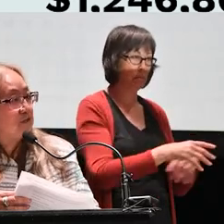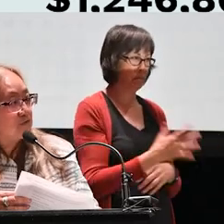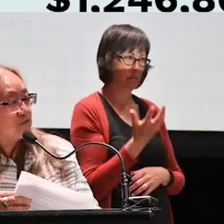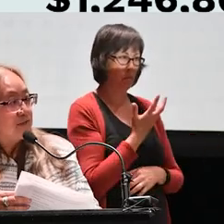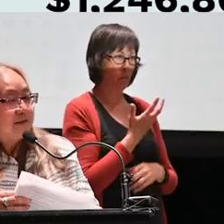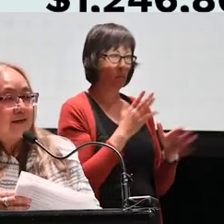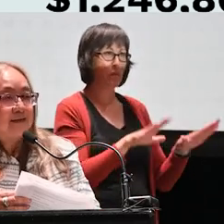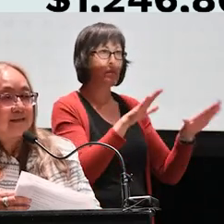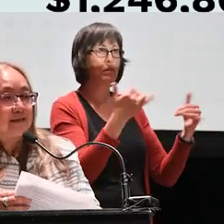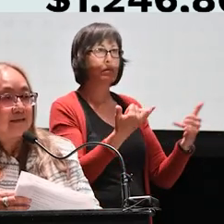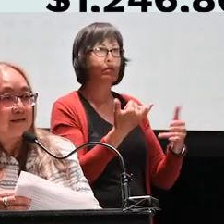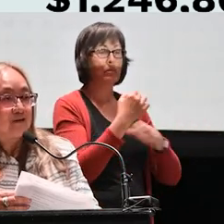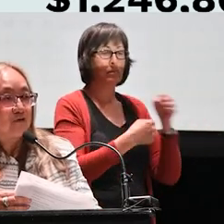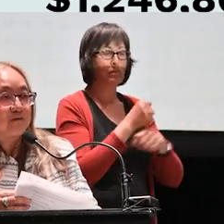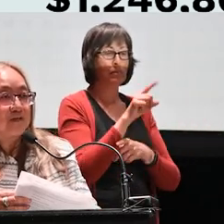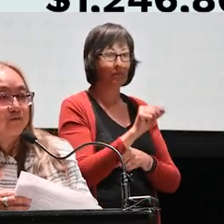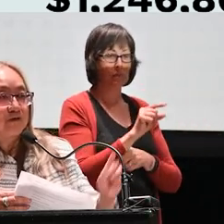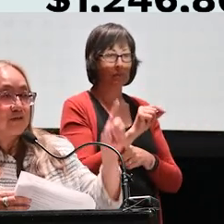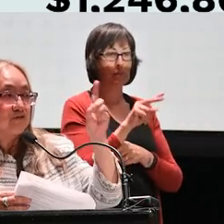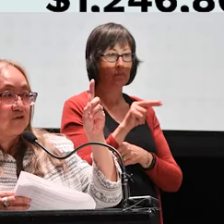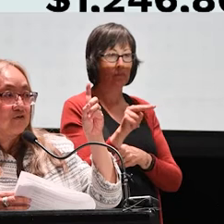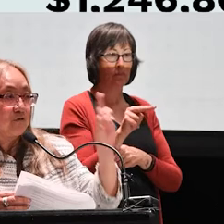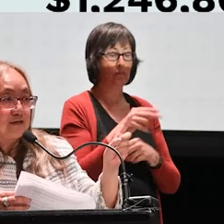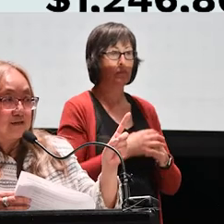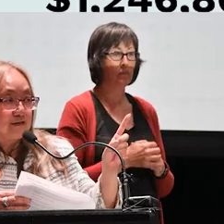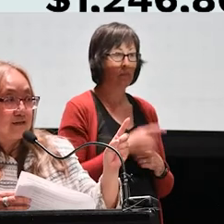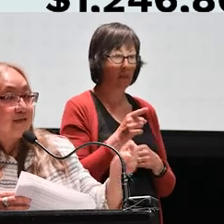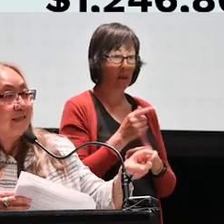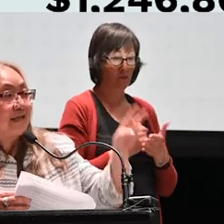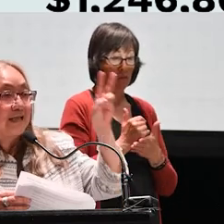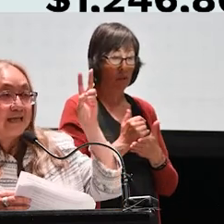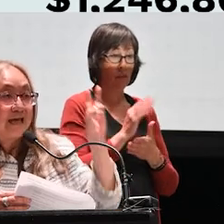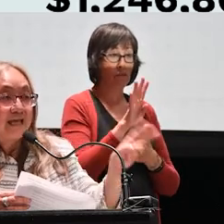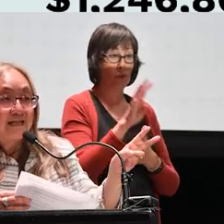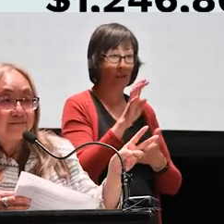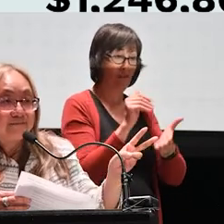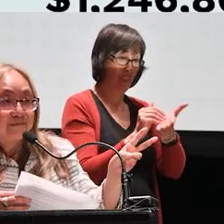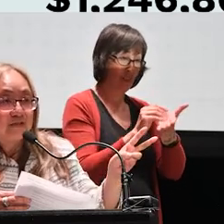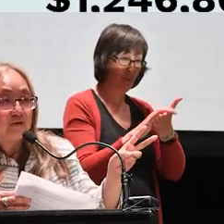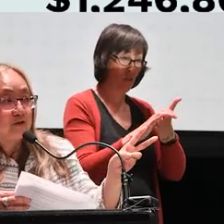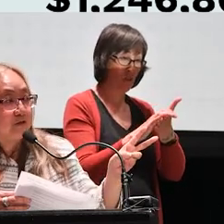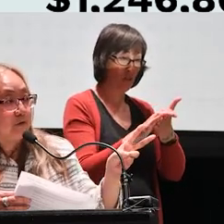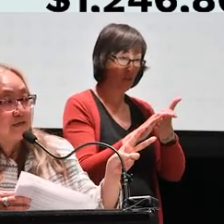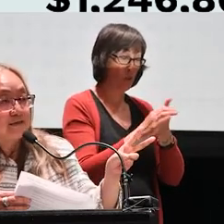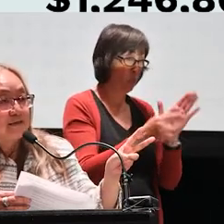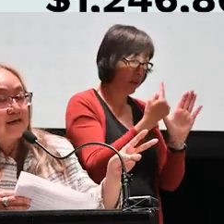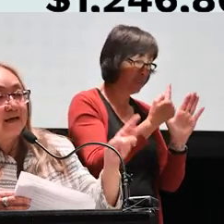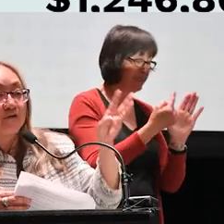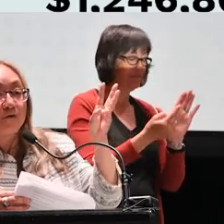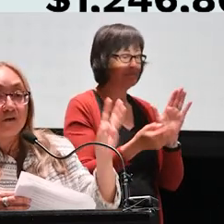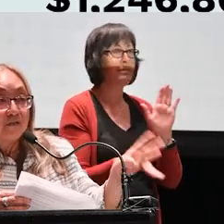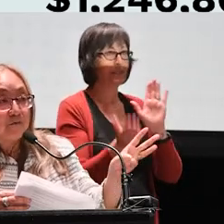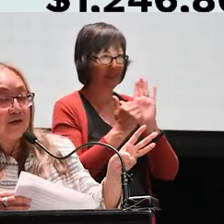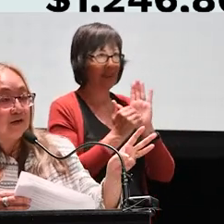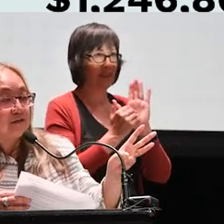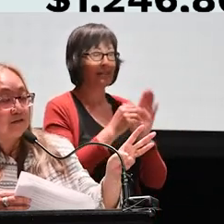2022 and they not only raised $400,000 once, they did it again in 2021 and